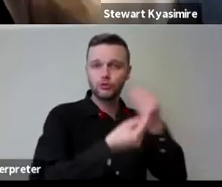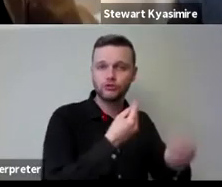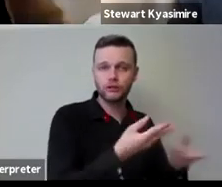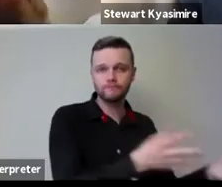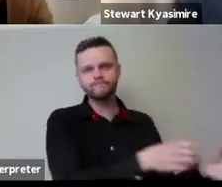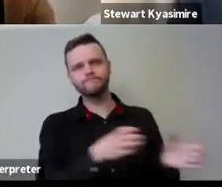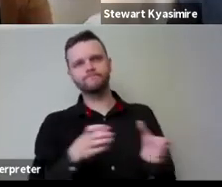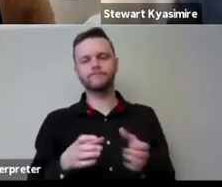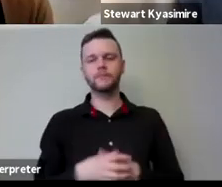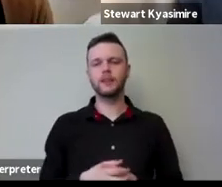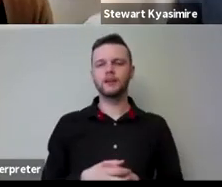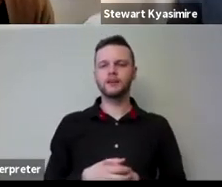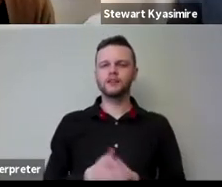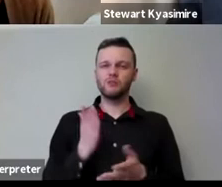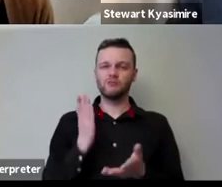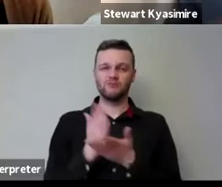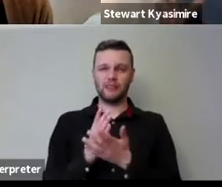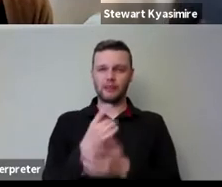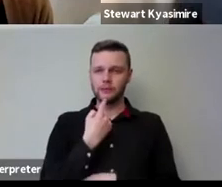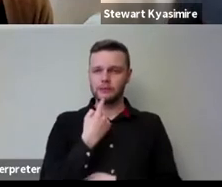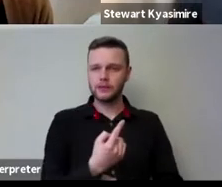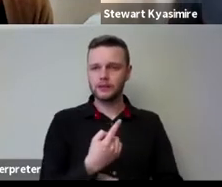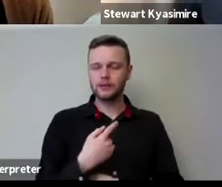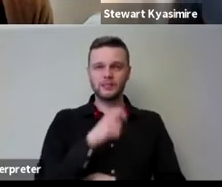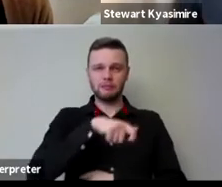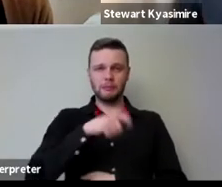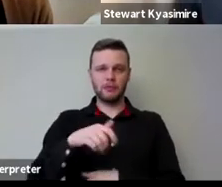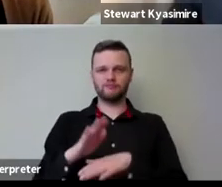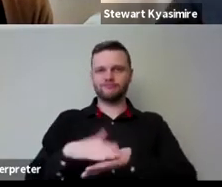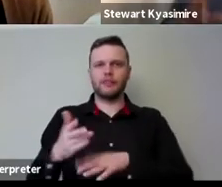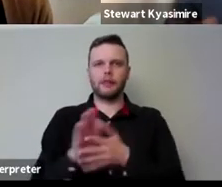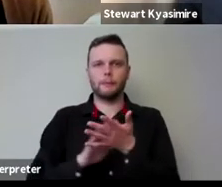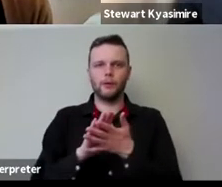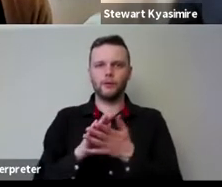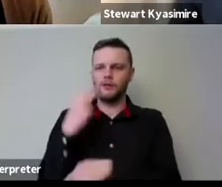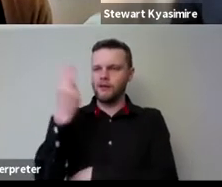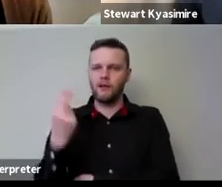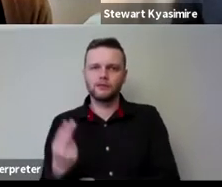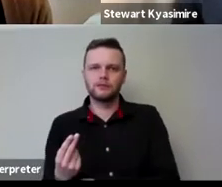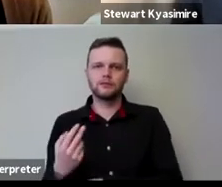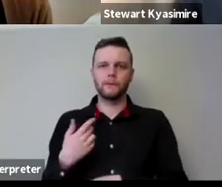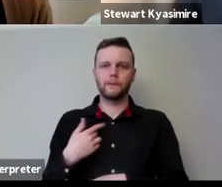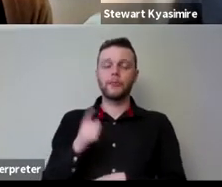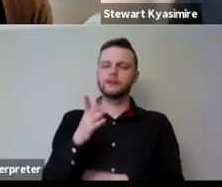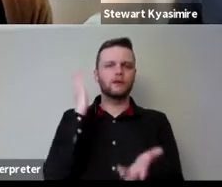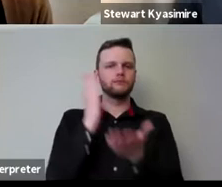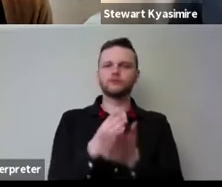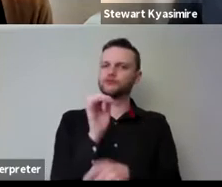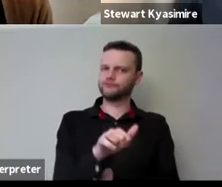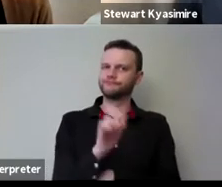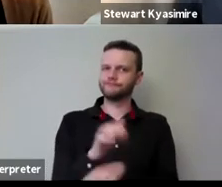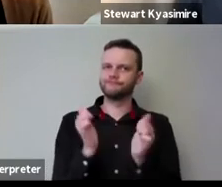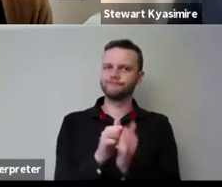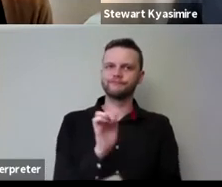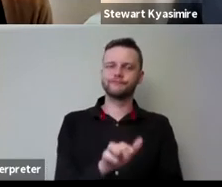of what kareem is saying is like um they don't they don't really care about um artists they don't care about that is very very true they they don't care